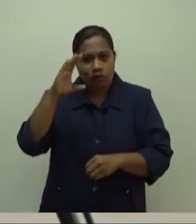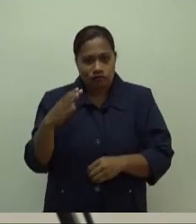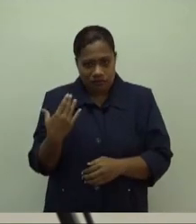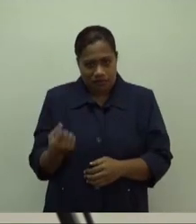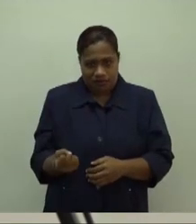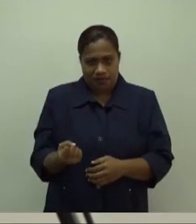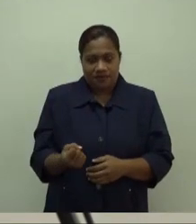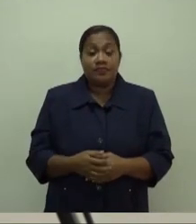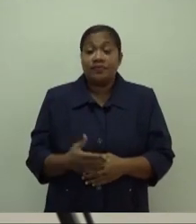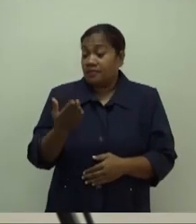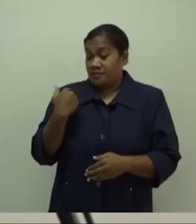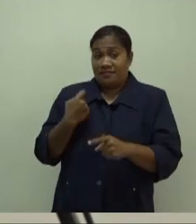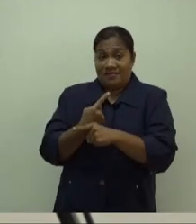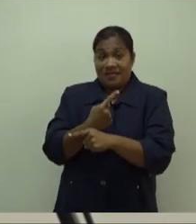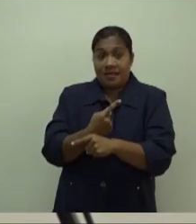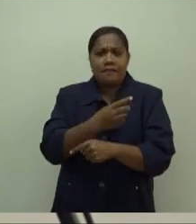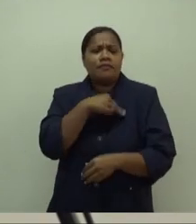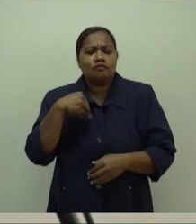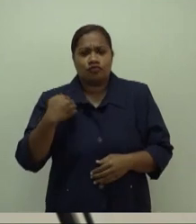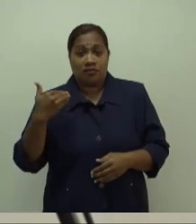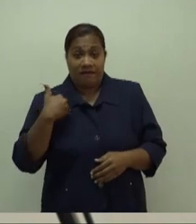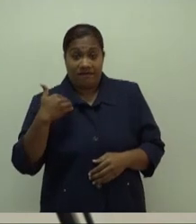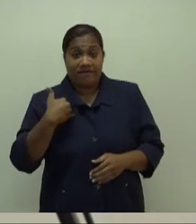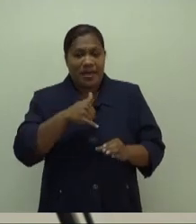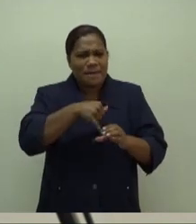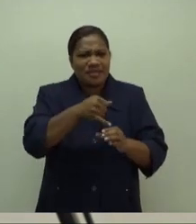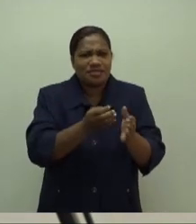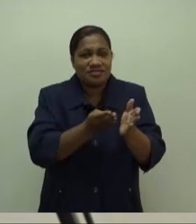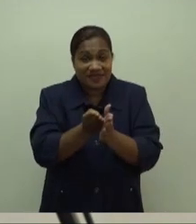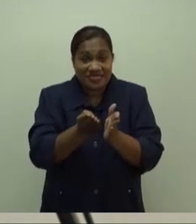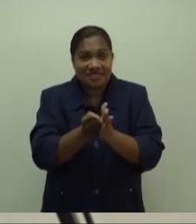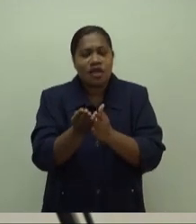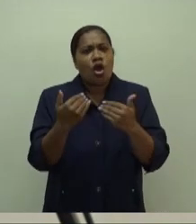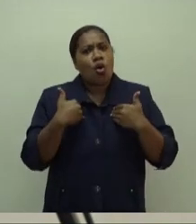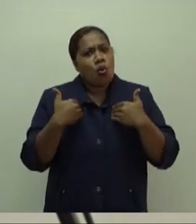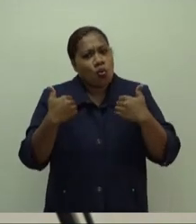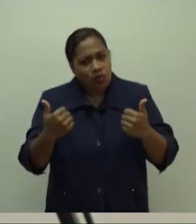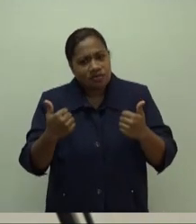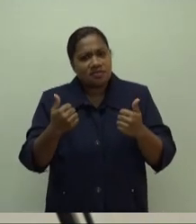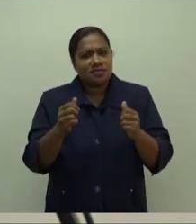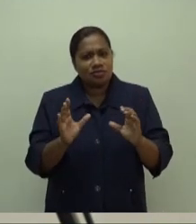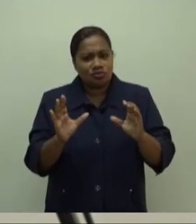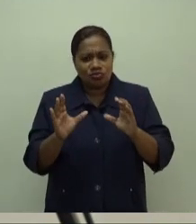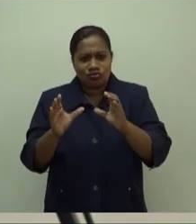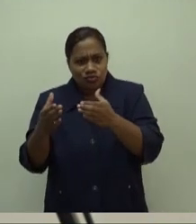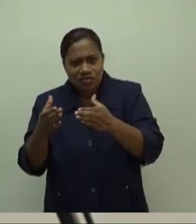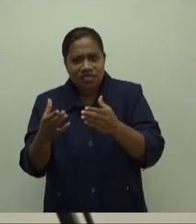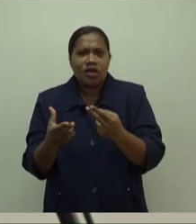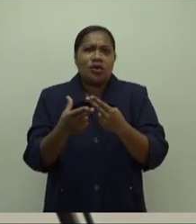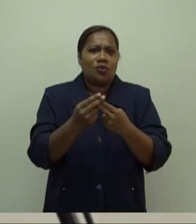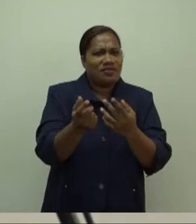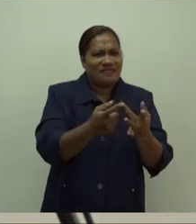Minister of Health and Medical Services Wellness Unit, together with the Diabetes Fiji, published